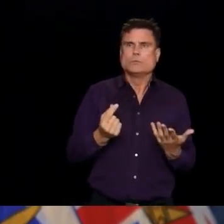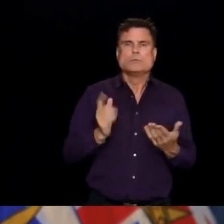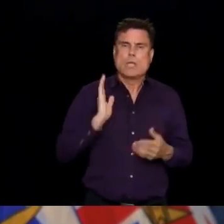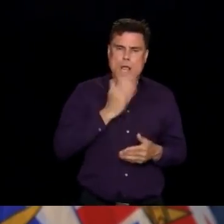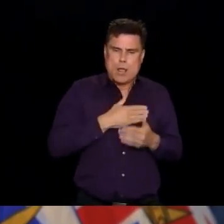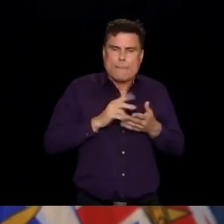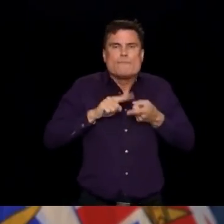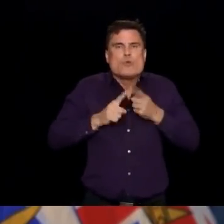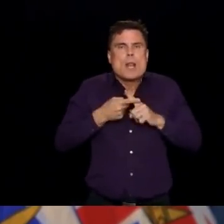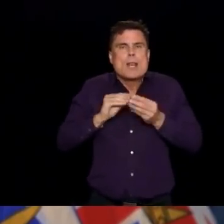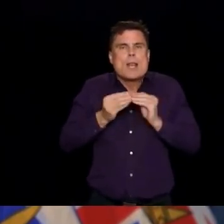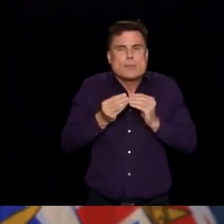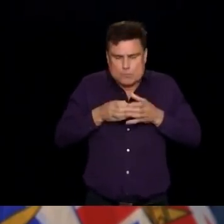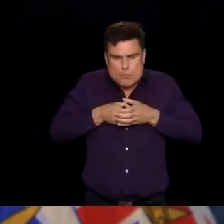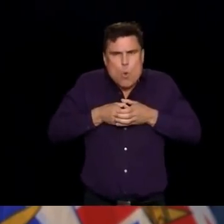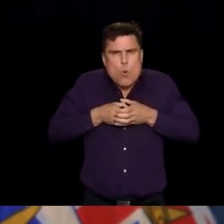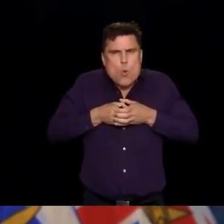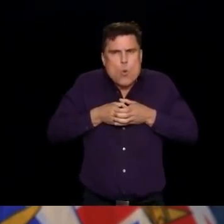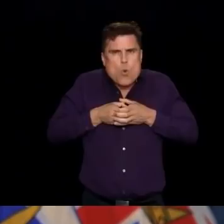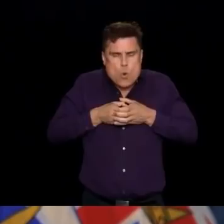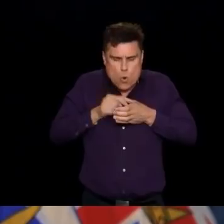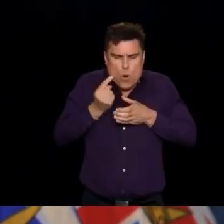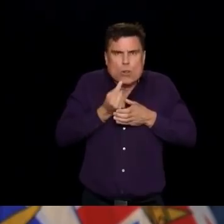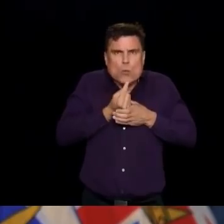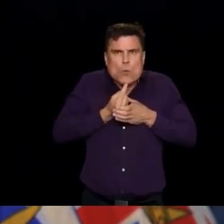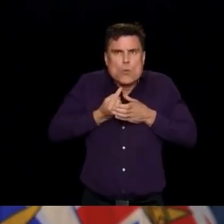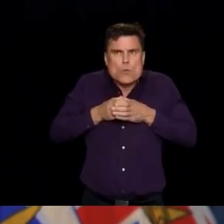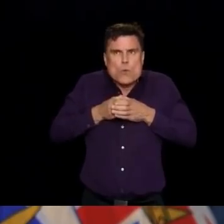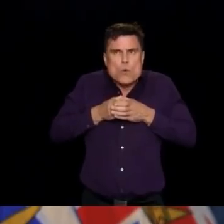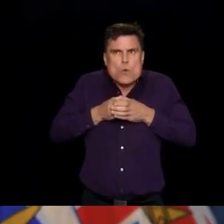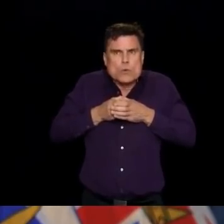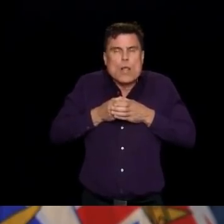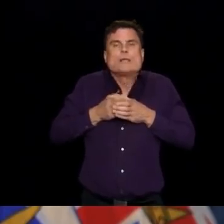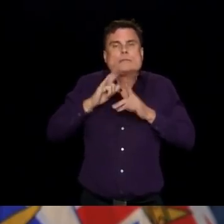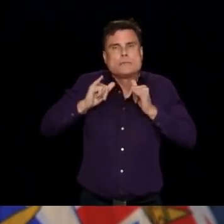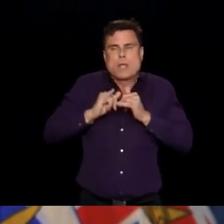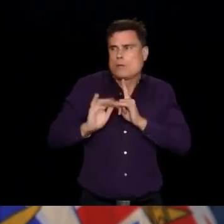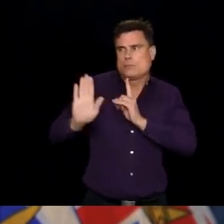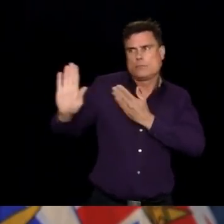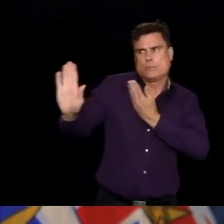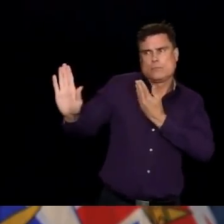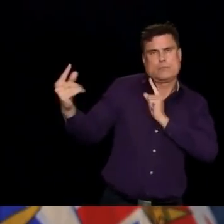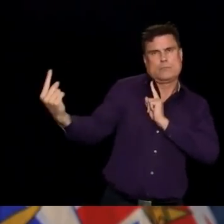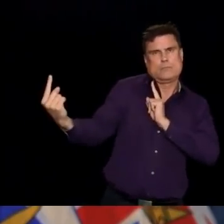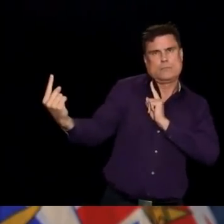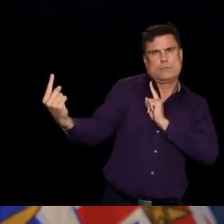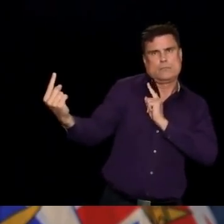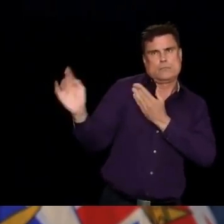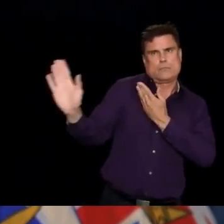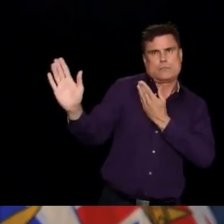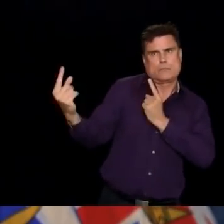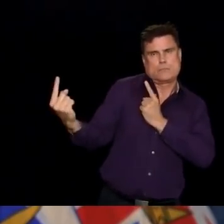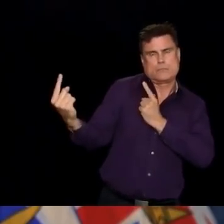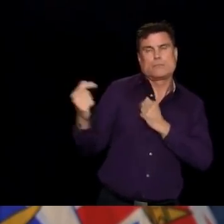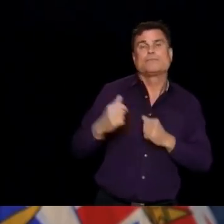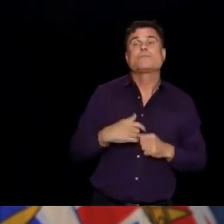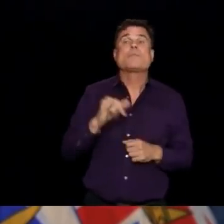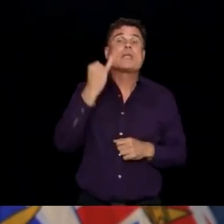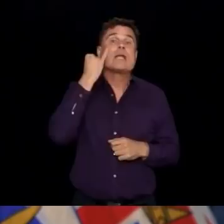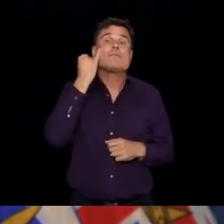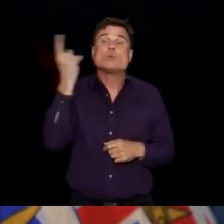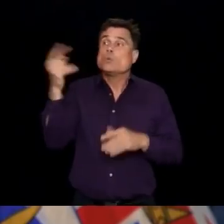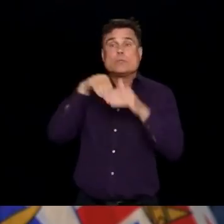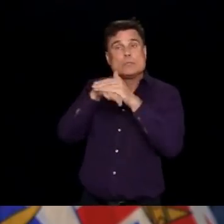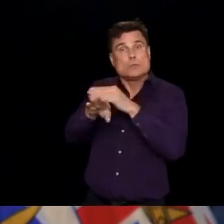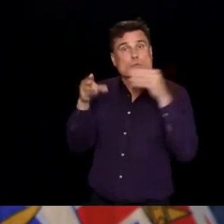safe distance from others, whether it's in a store, on transit, or in our community. Using masks when it's challenging